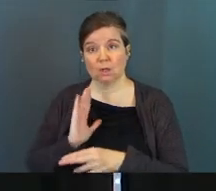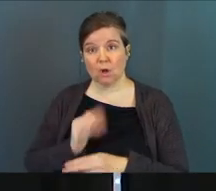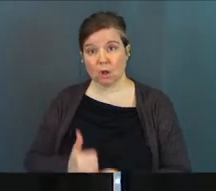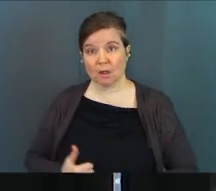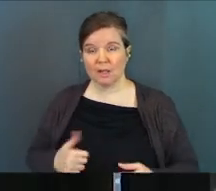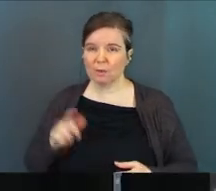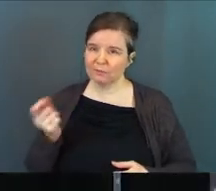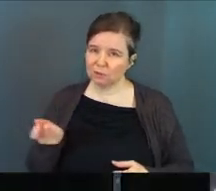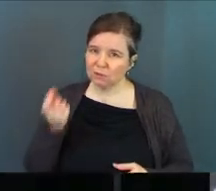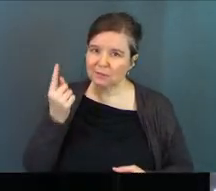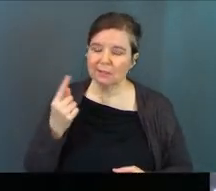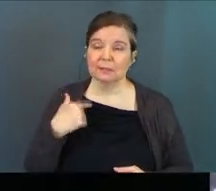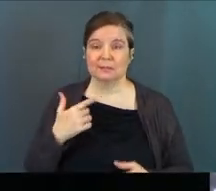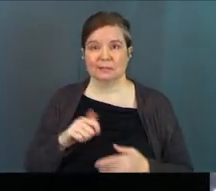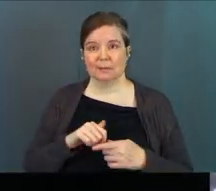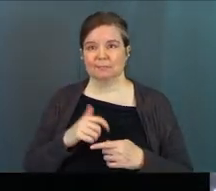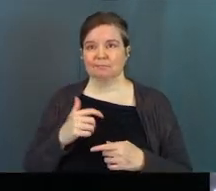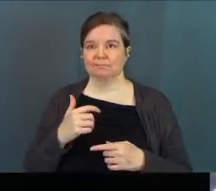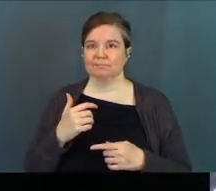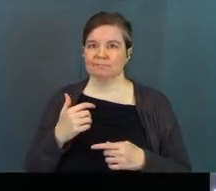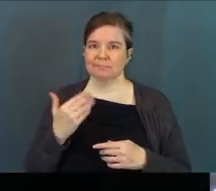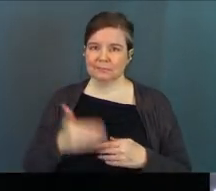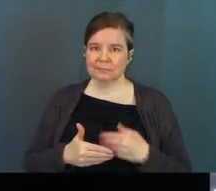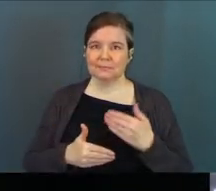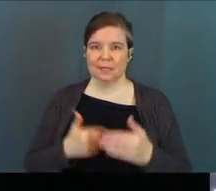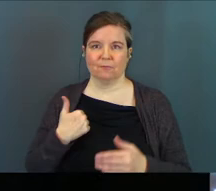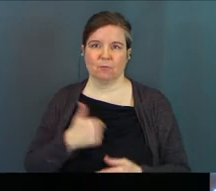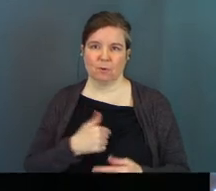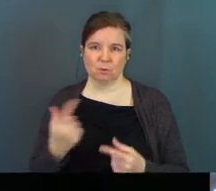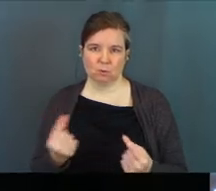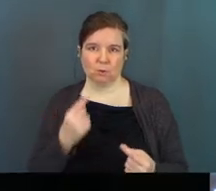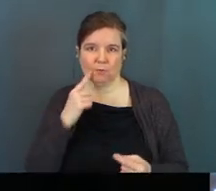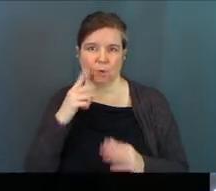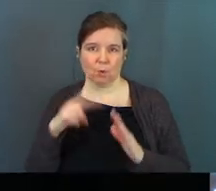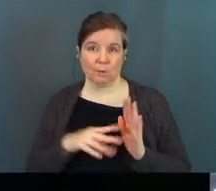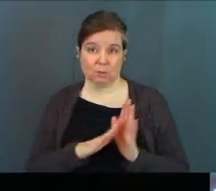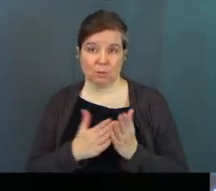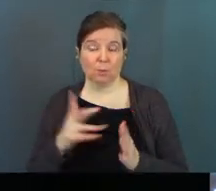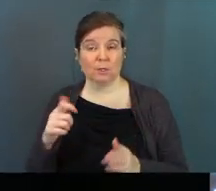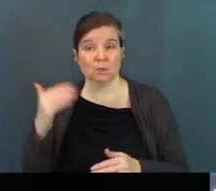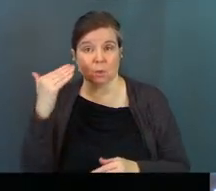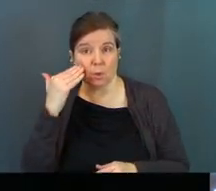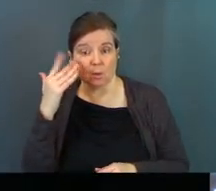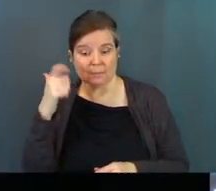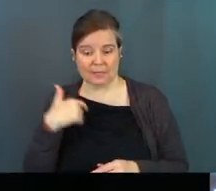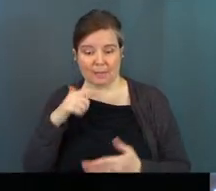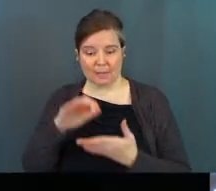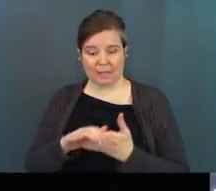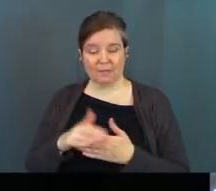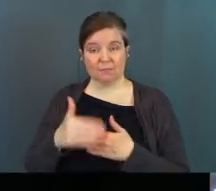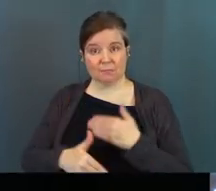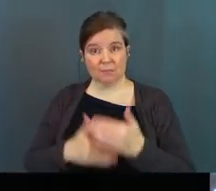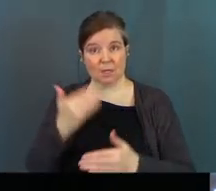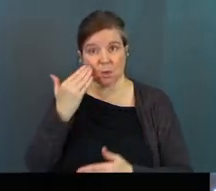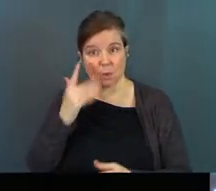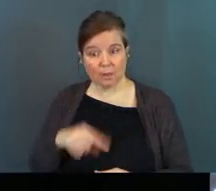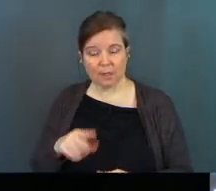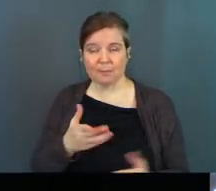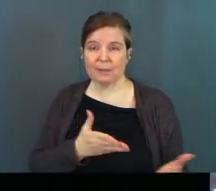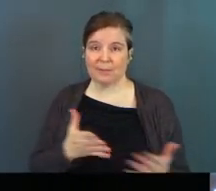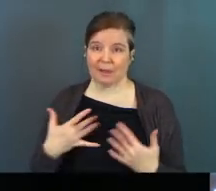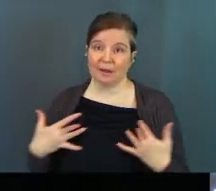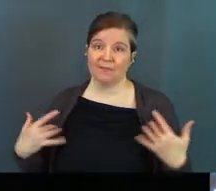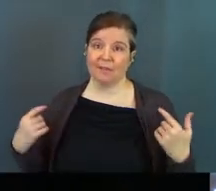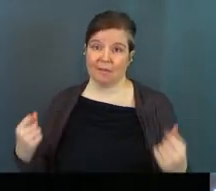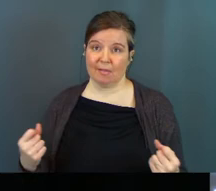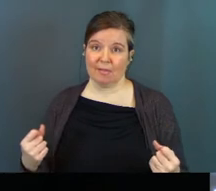in our lives, we have to understand there's just some practical steps for us when it comes to reading Scripture that we need to know, because I believe these practical steps and knowing them, they bring